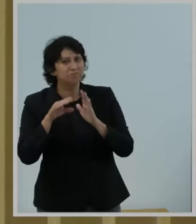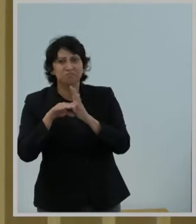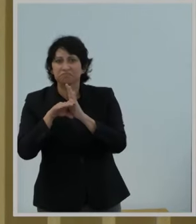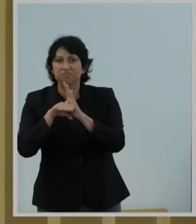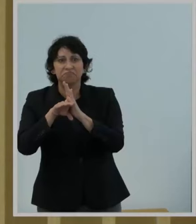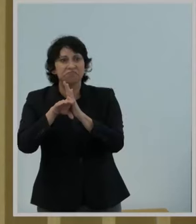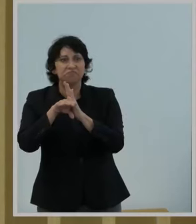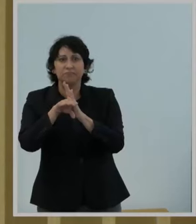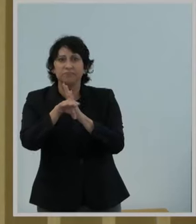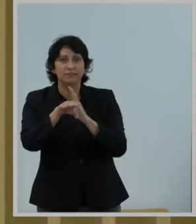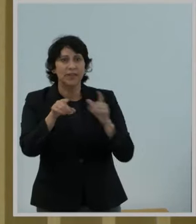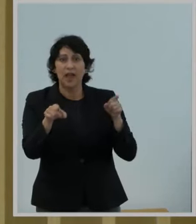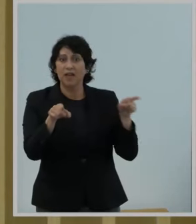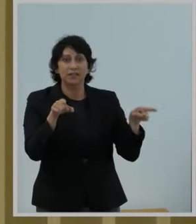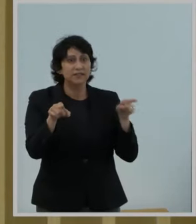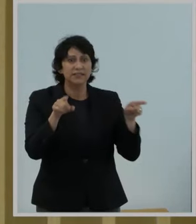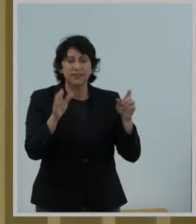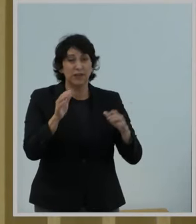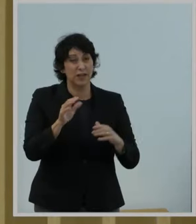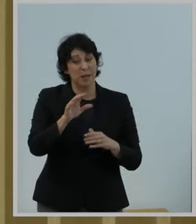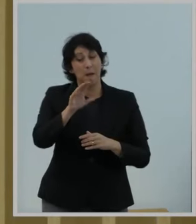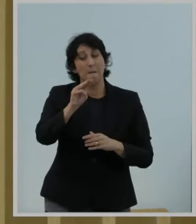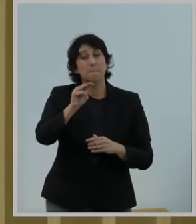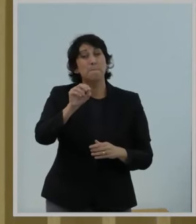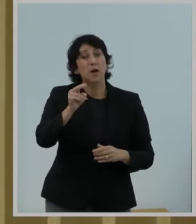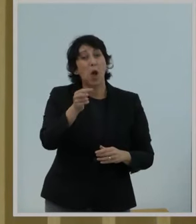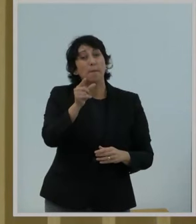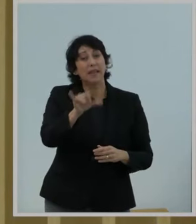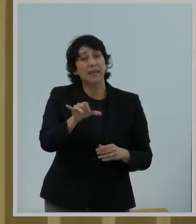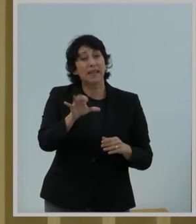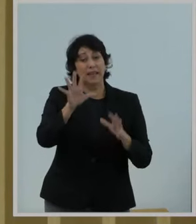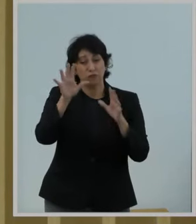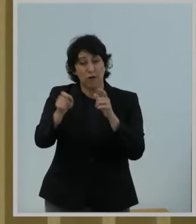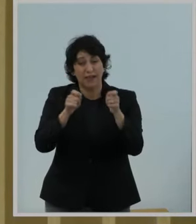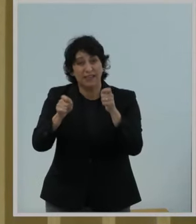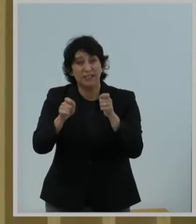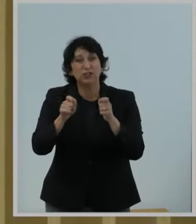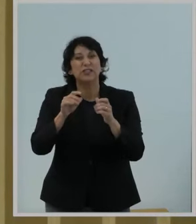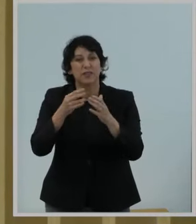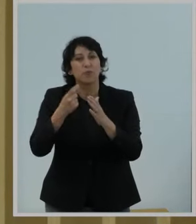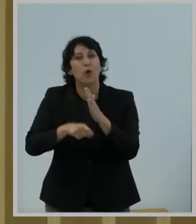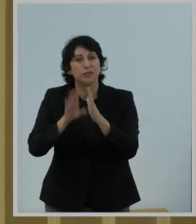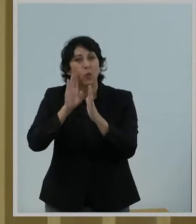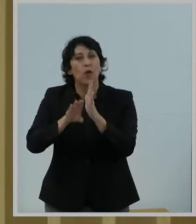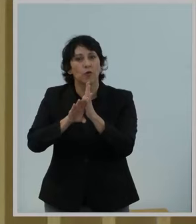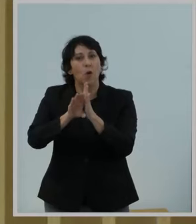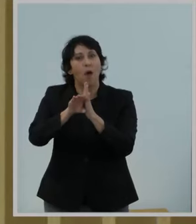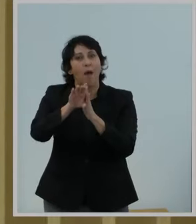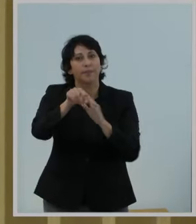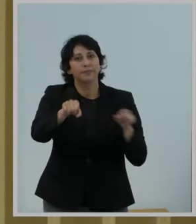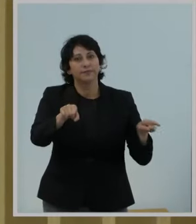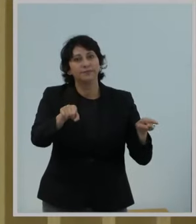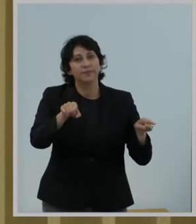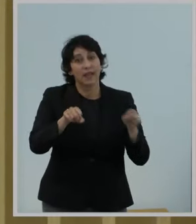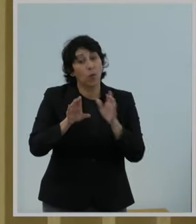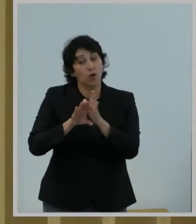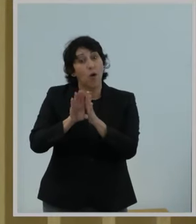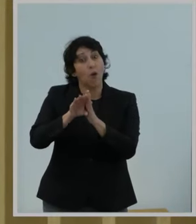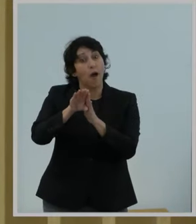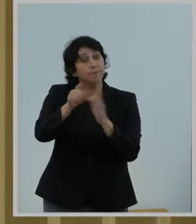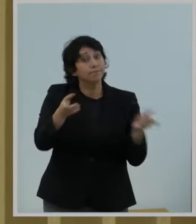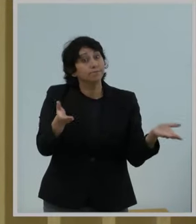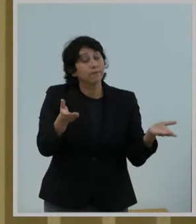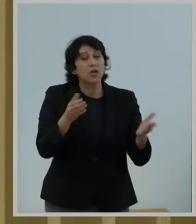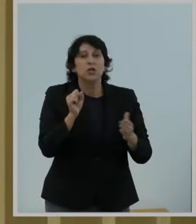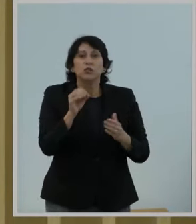Monopoly regulation invariably leads to monopoly prices. For yet another, Title II targets